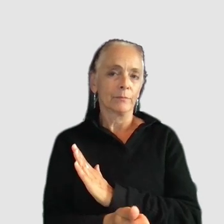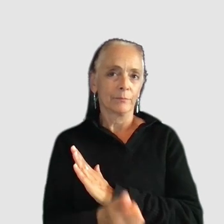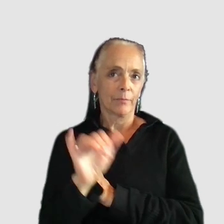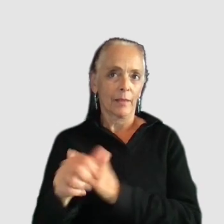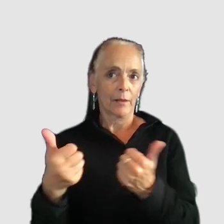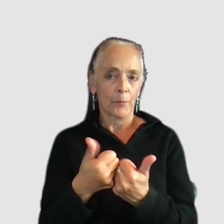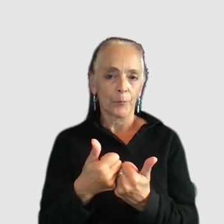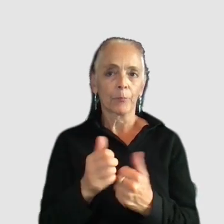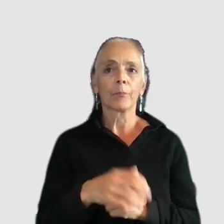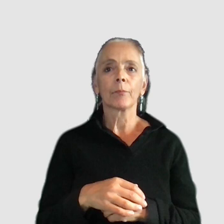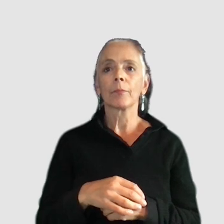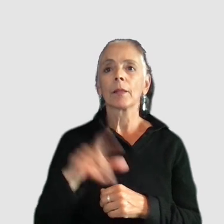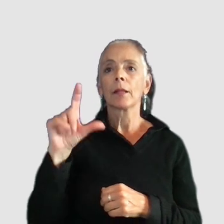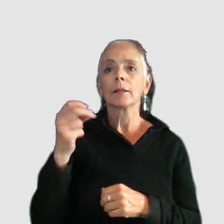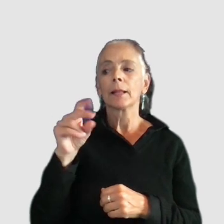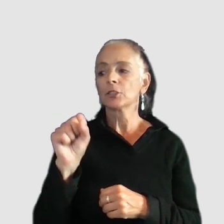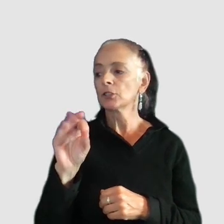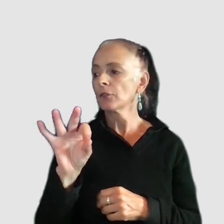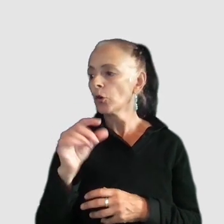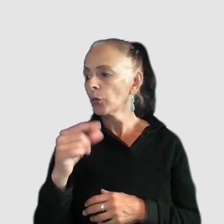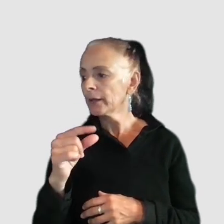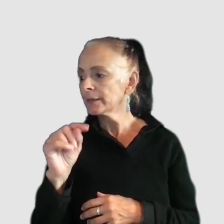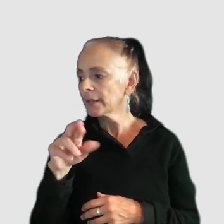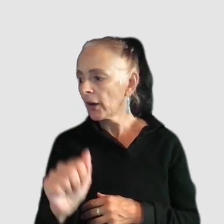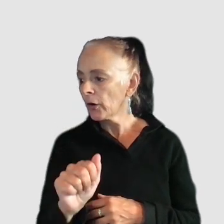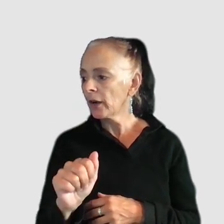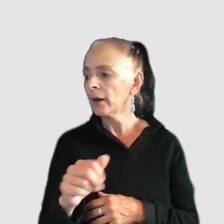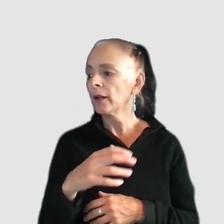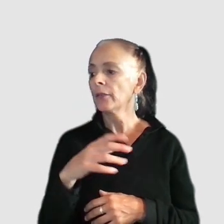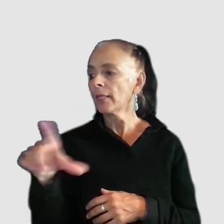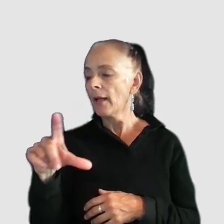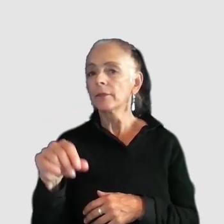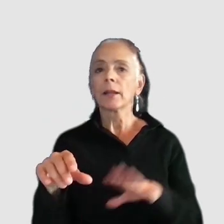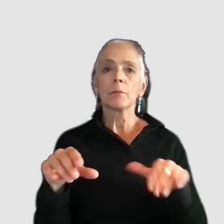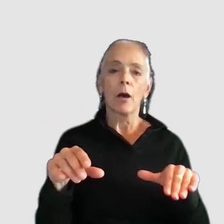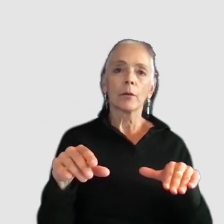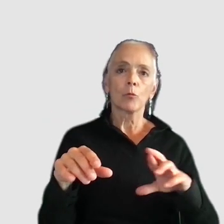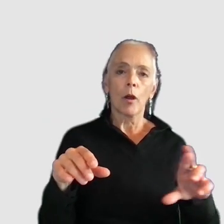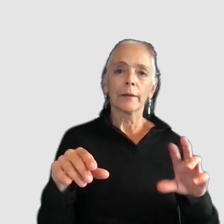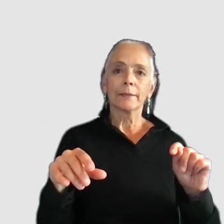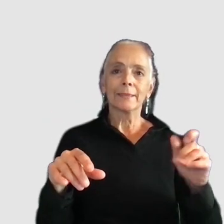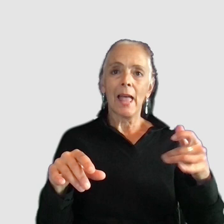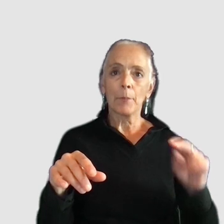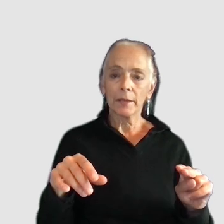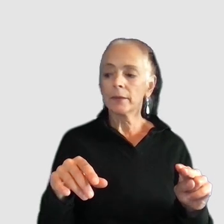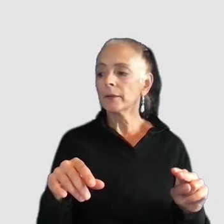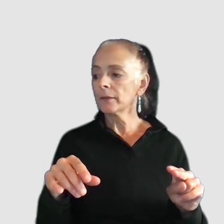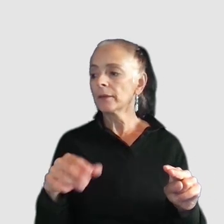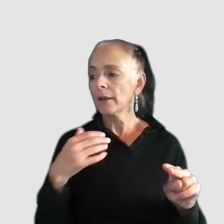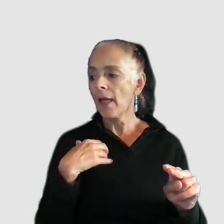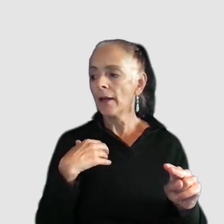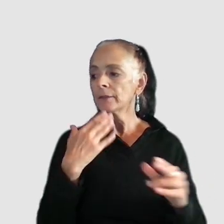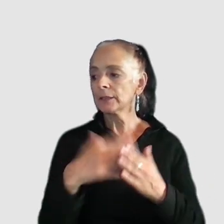legends of runeterra on the left and a game called teppan in on the bottom right uh we have some tutorials and